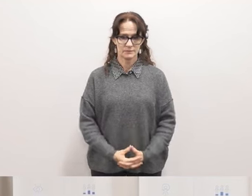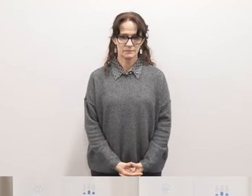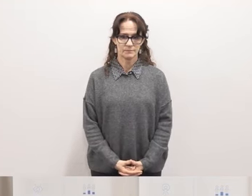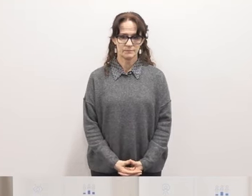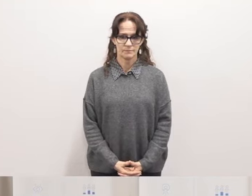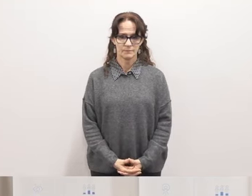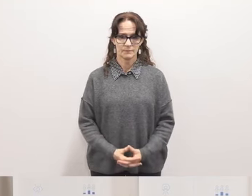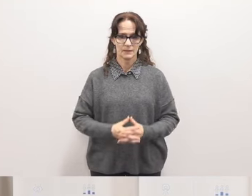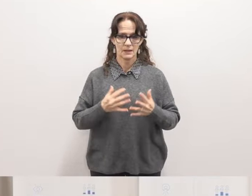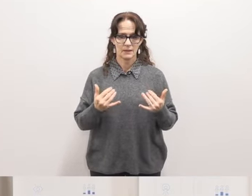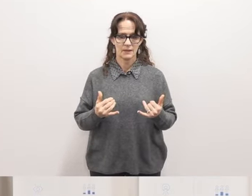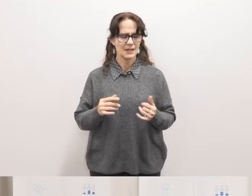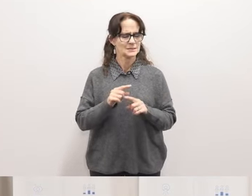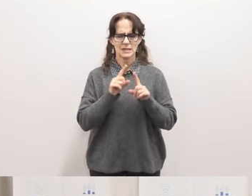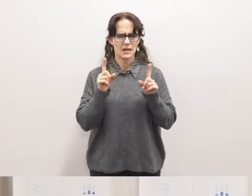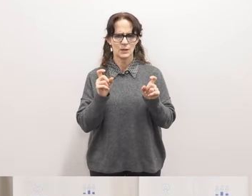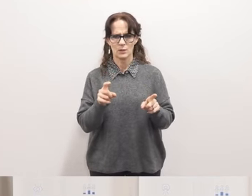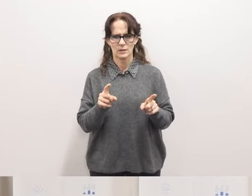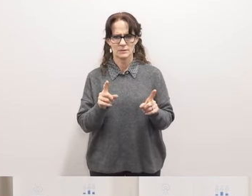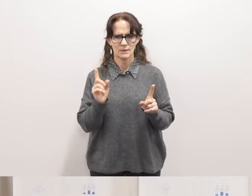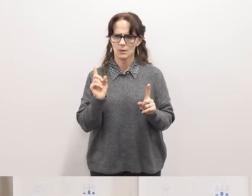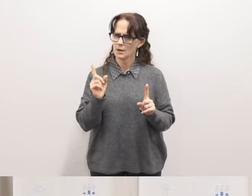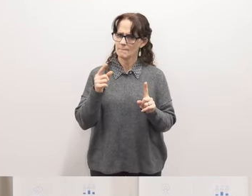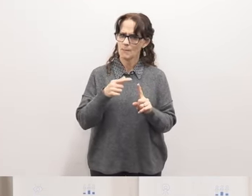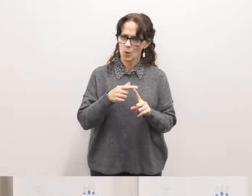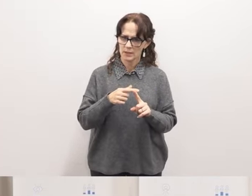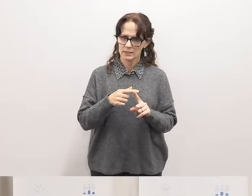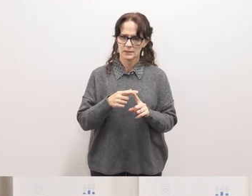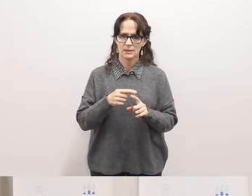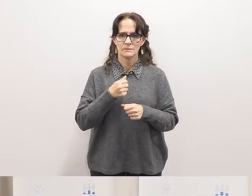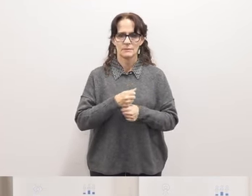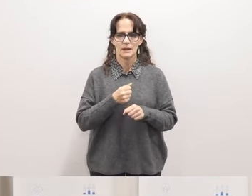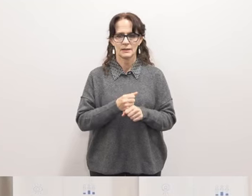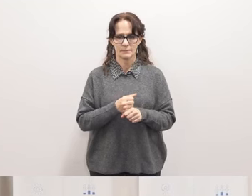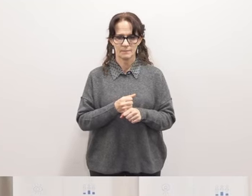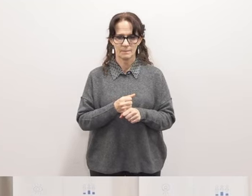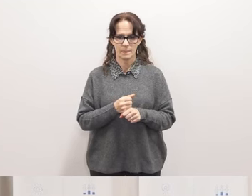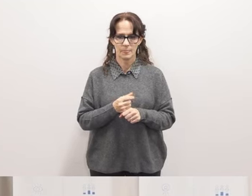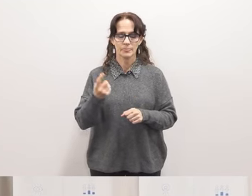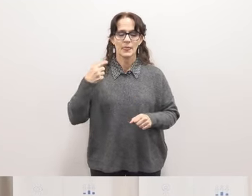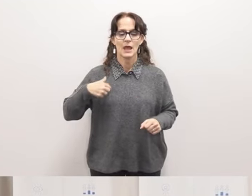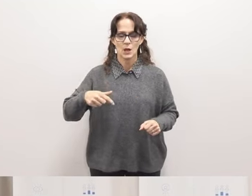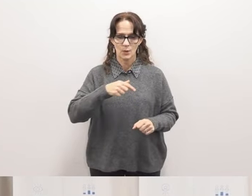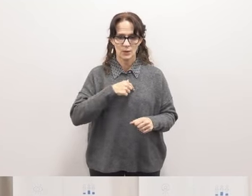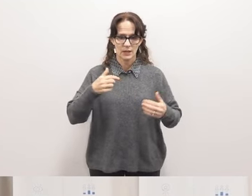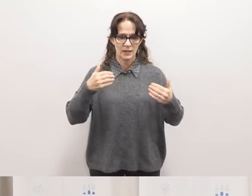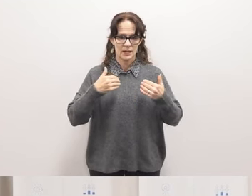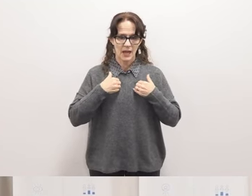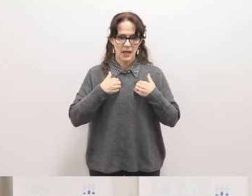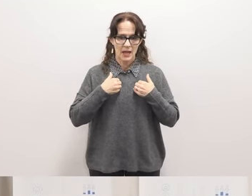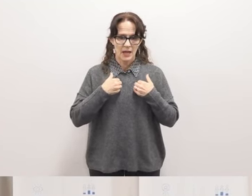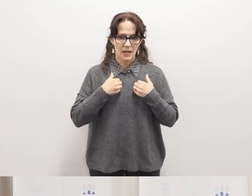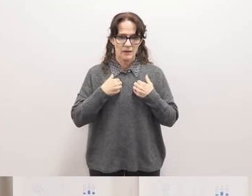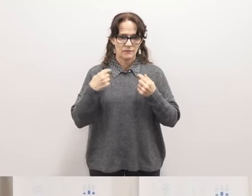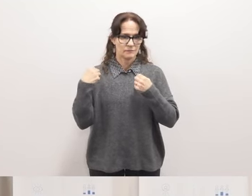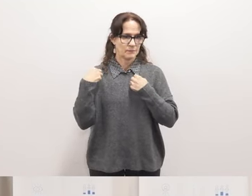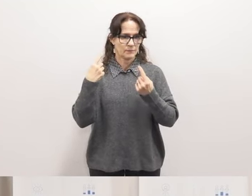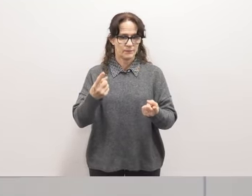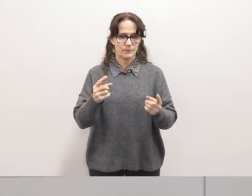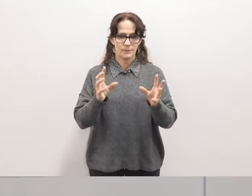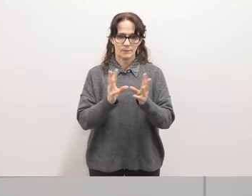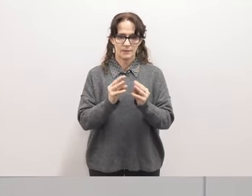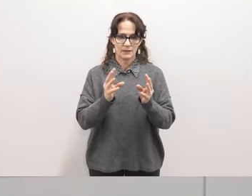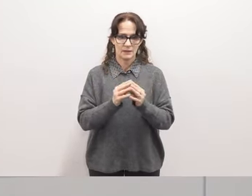this is not a question but a point to to make here we have over the last couple of meetings uh